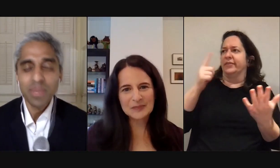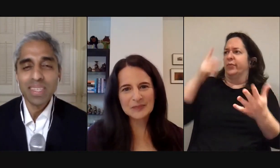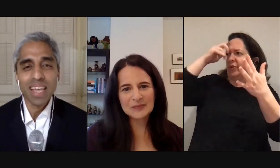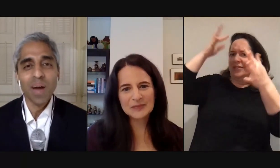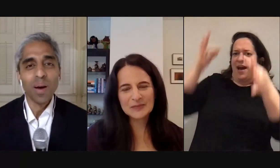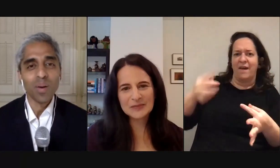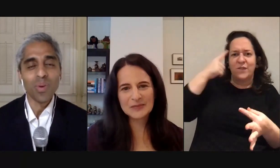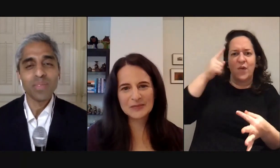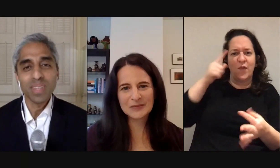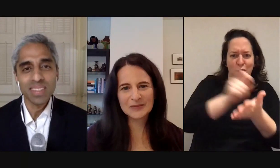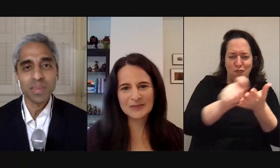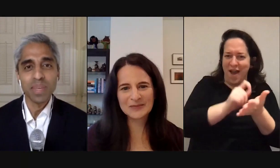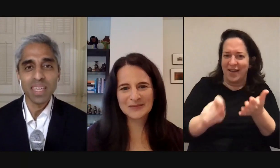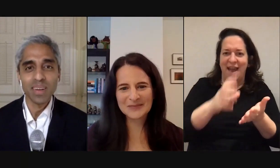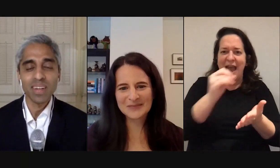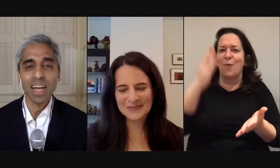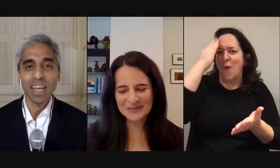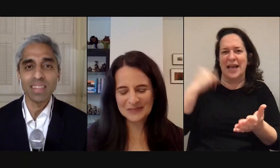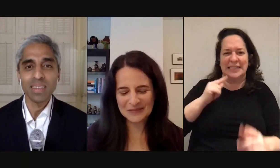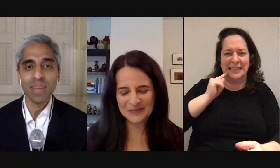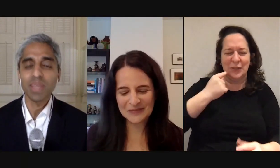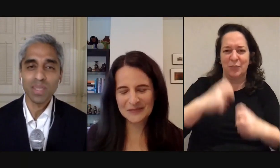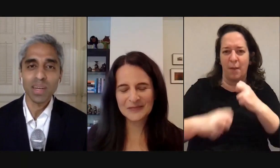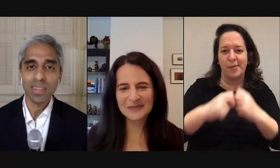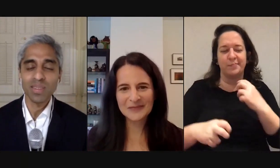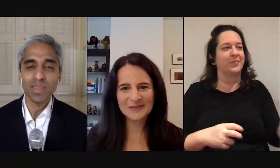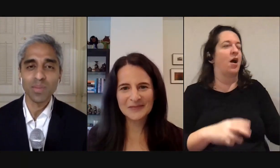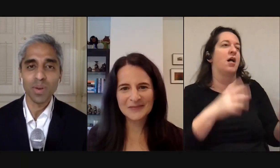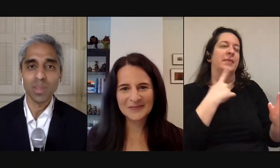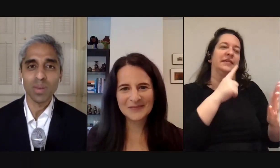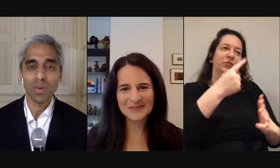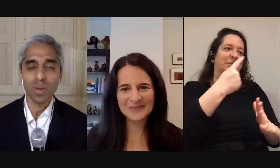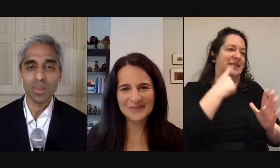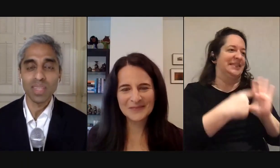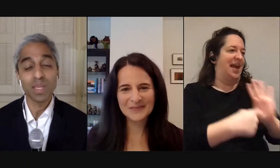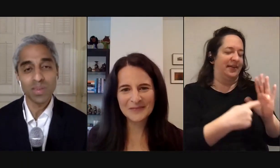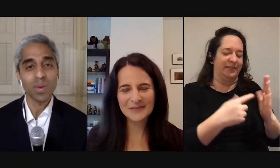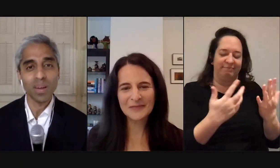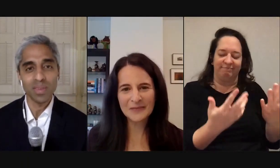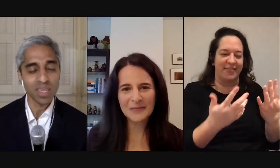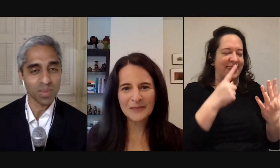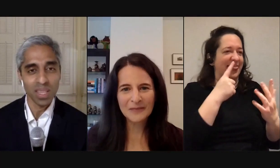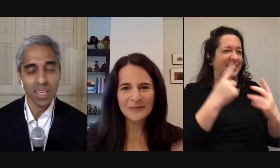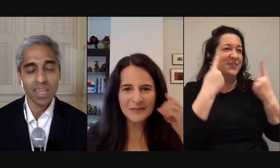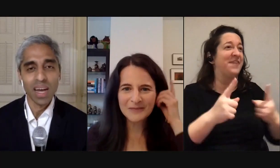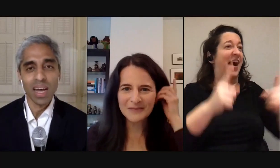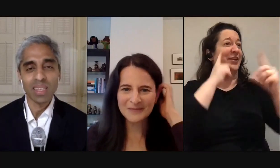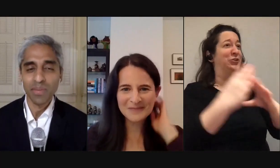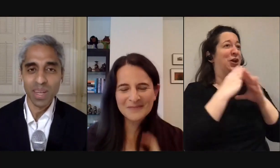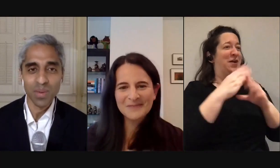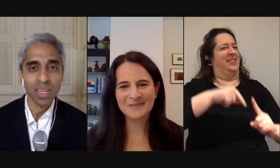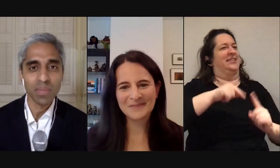Well first let me just say how wonderful it is to be here uh and to finally be sharing this this book with the world and to be doing so in conversation with